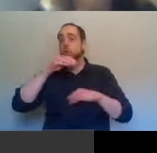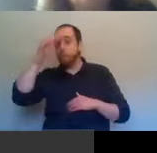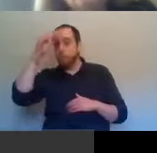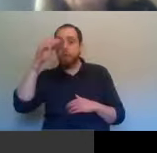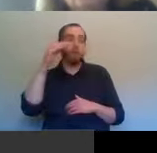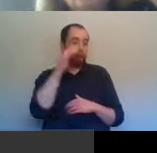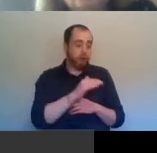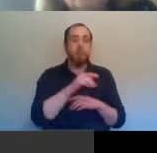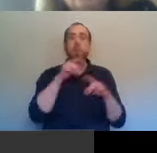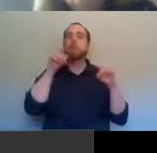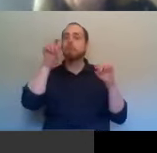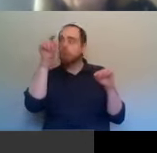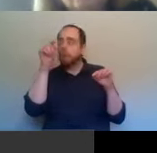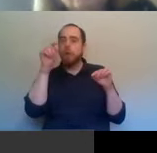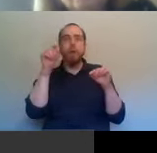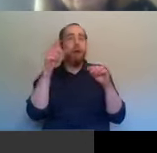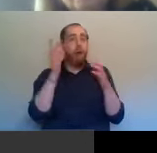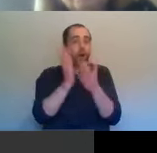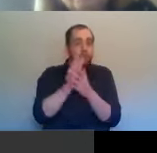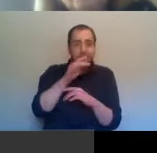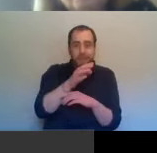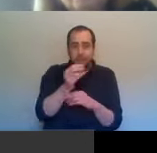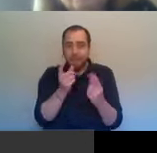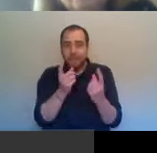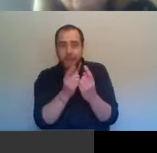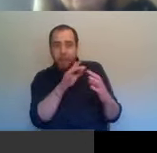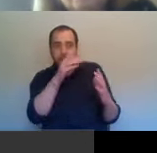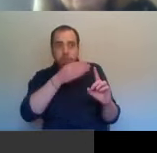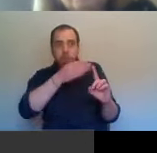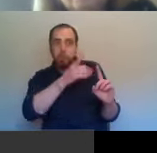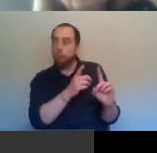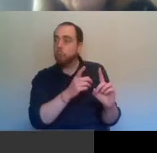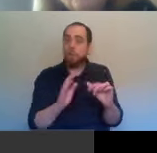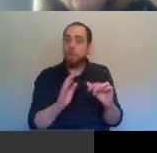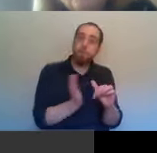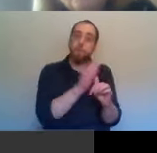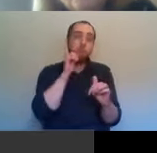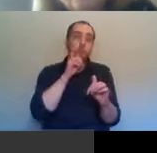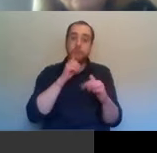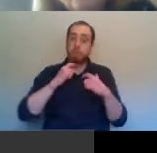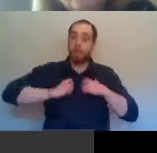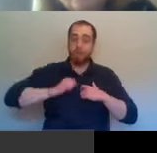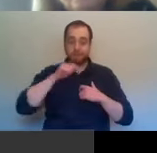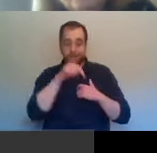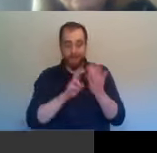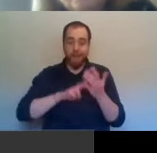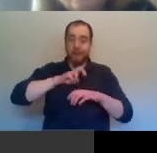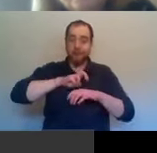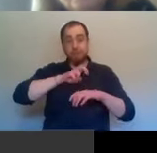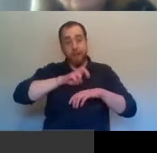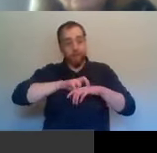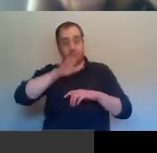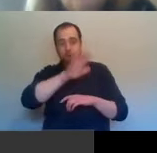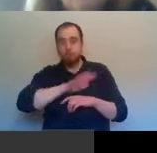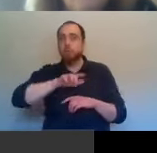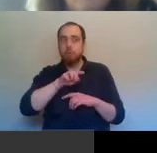them, you know, in the Bar Library in Belfast or in Dublin. So does that, has that been a source of frustration for you? Or have you just accepted that